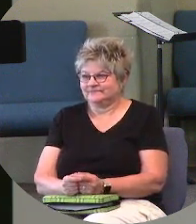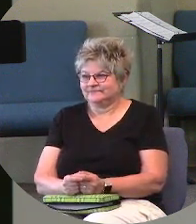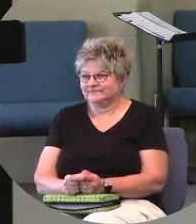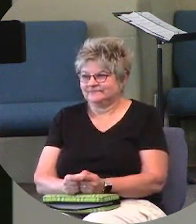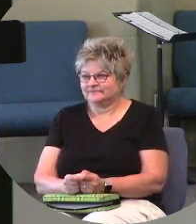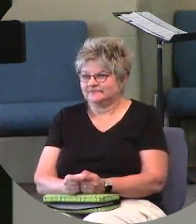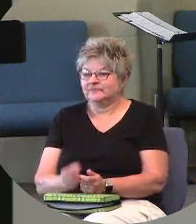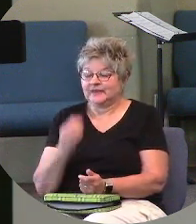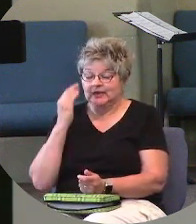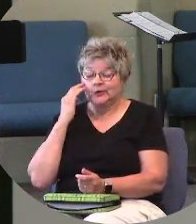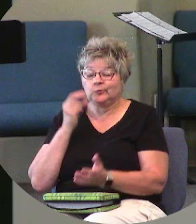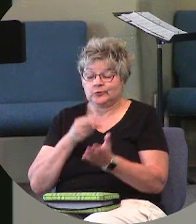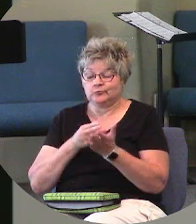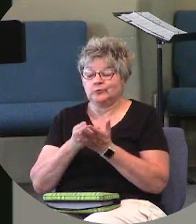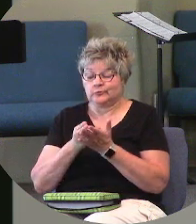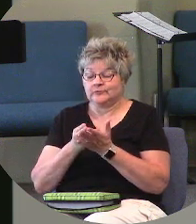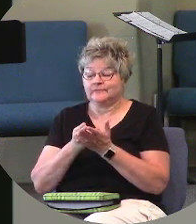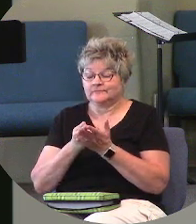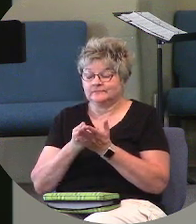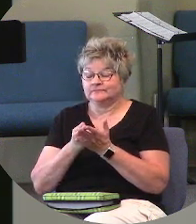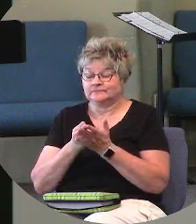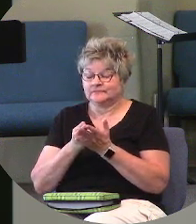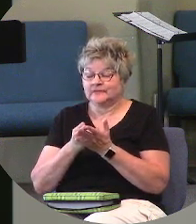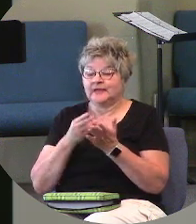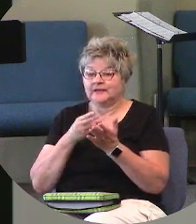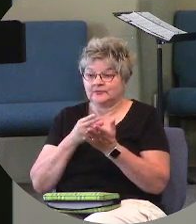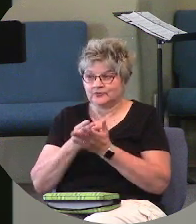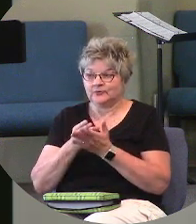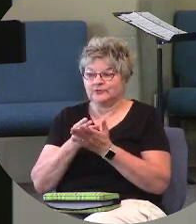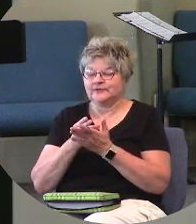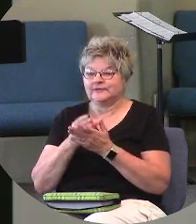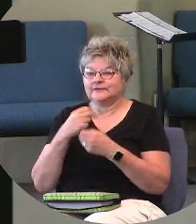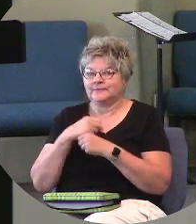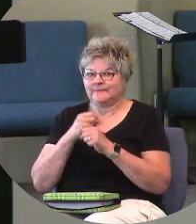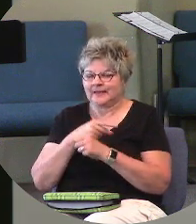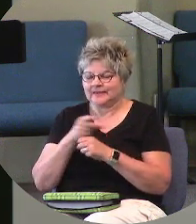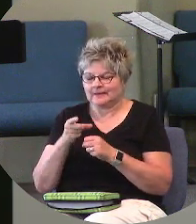that know the truth and the truth has set them free.